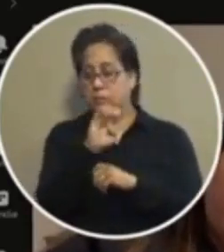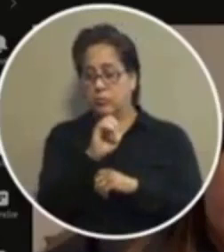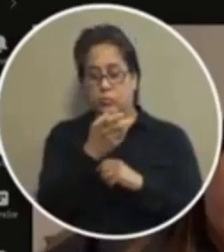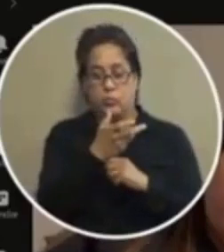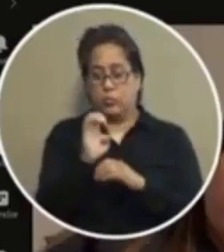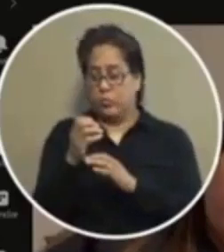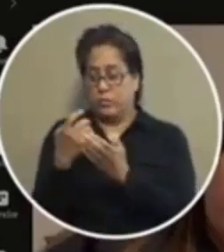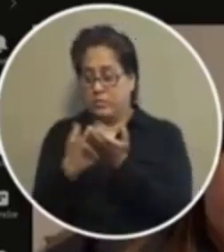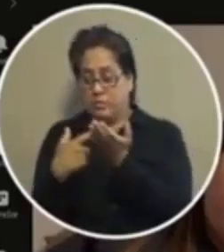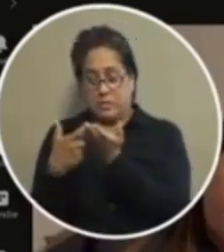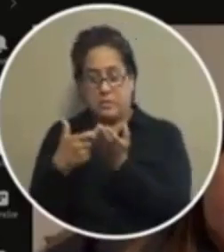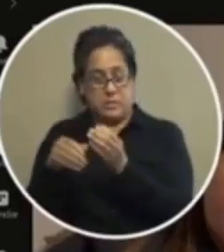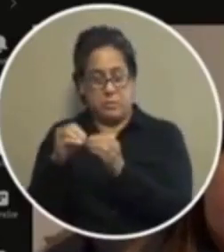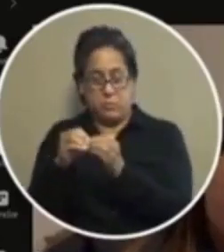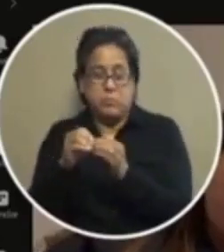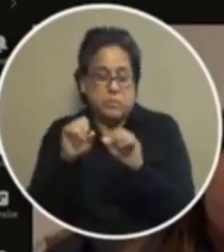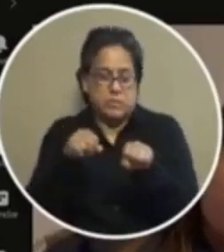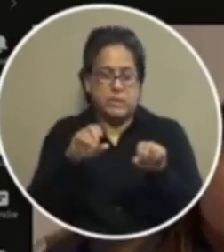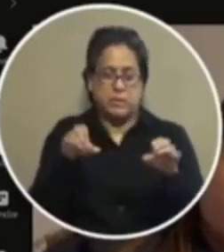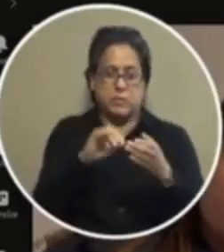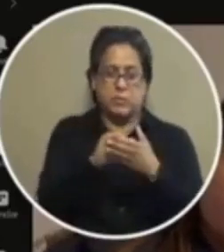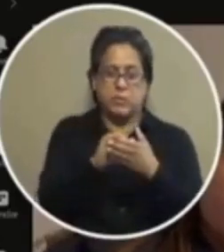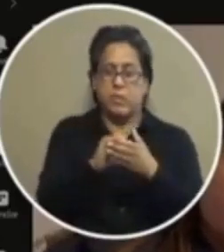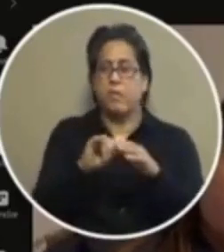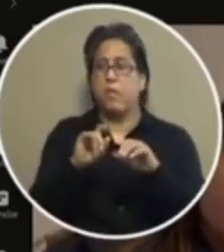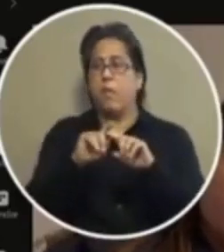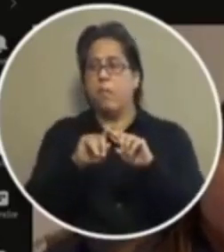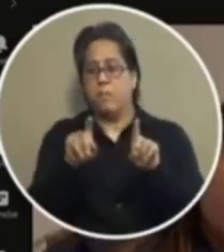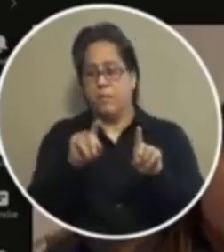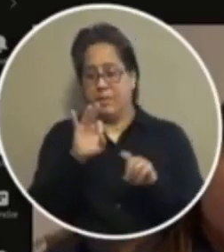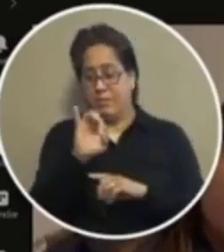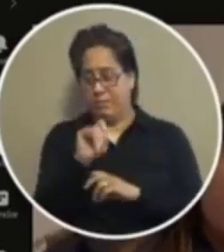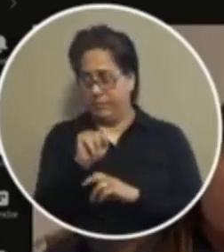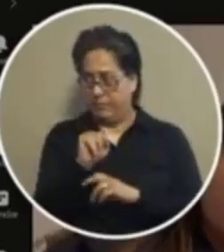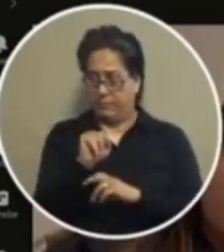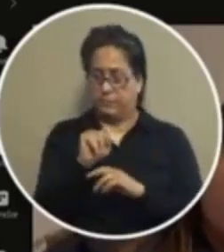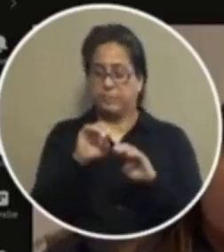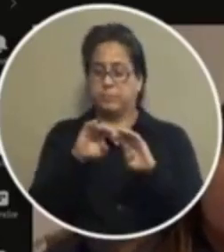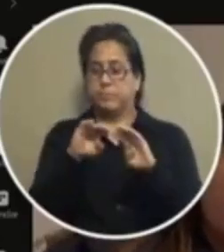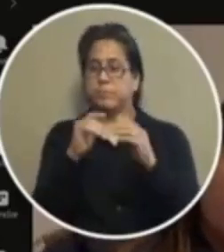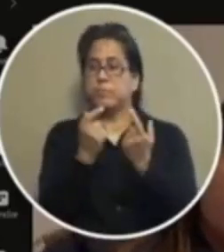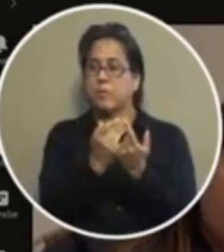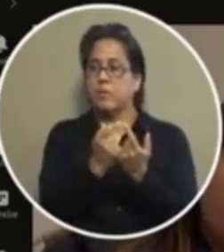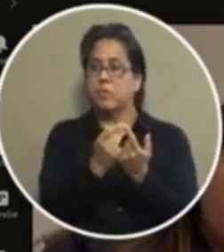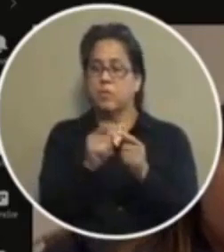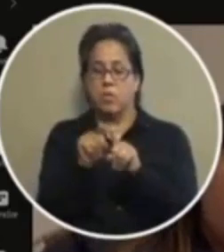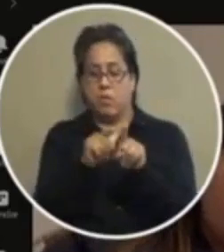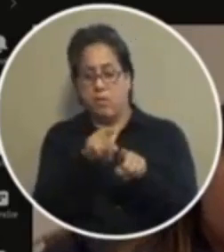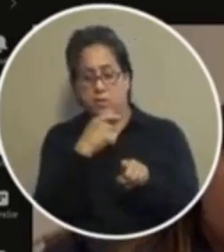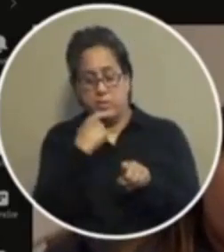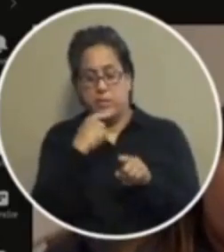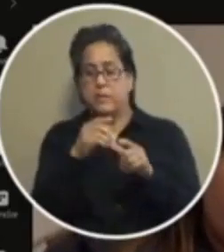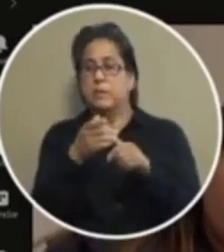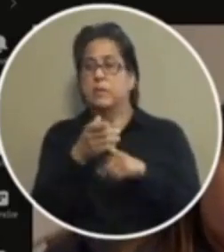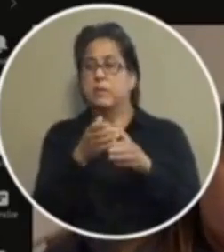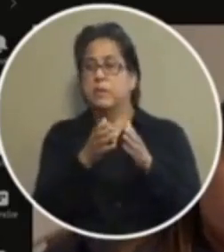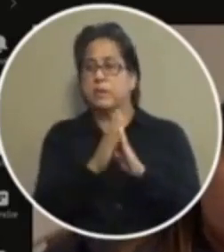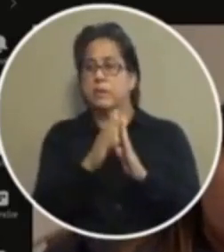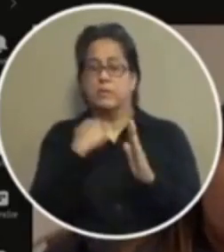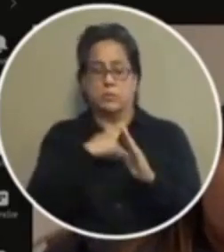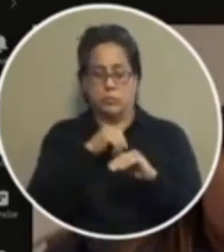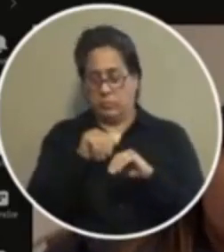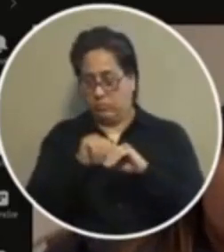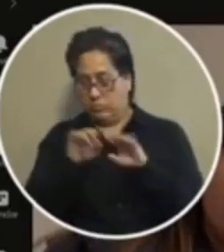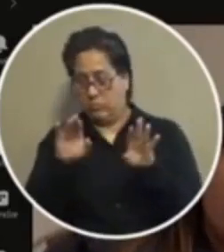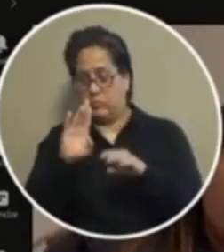discussion anymore then go back and do that but the the fact of the matter was that council as you pointed out asked for updates we did send updates